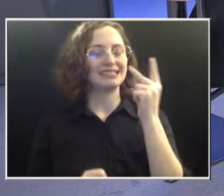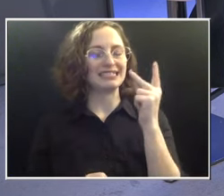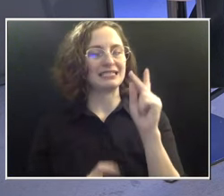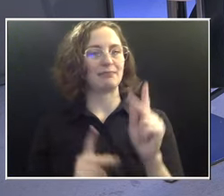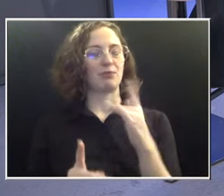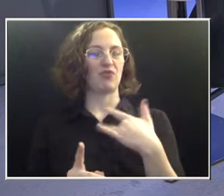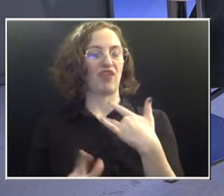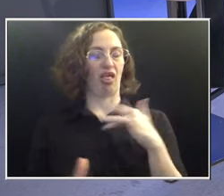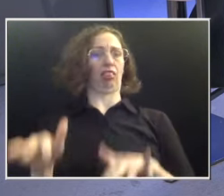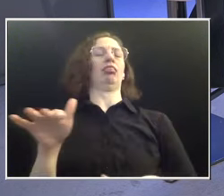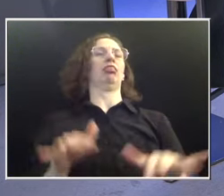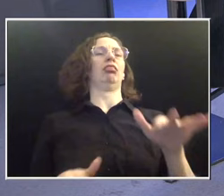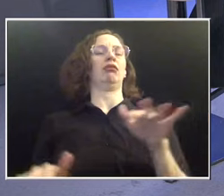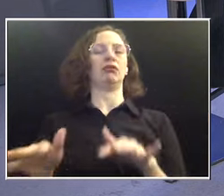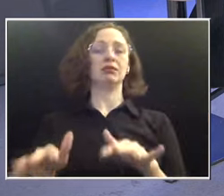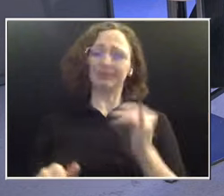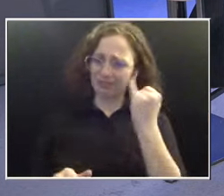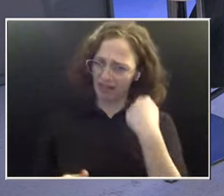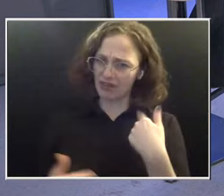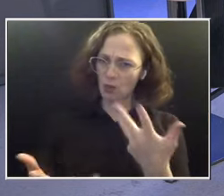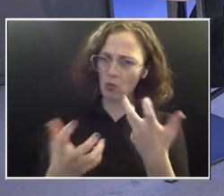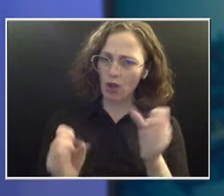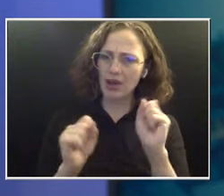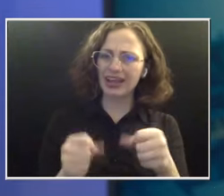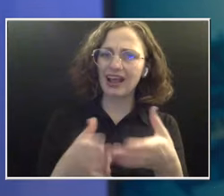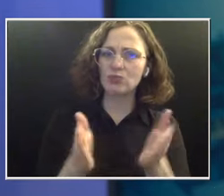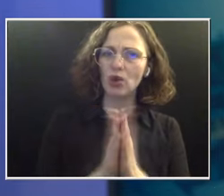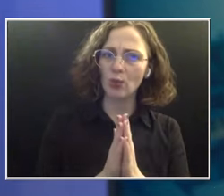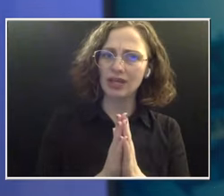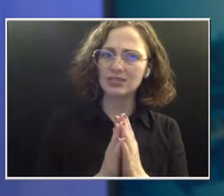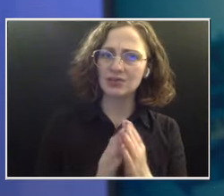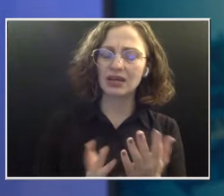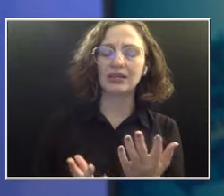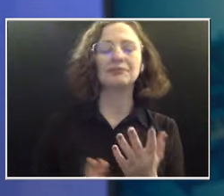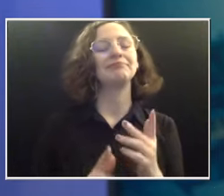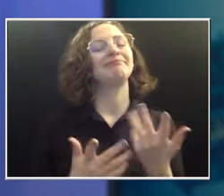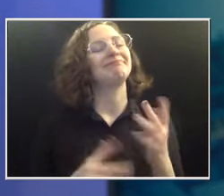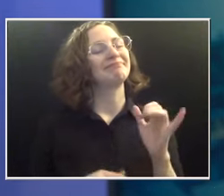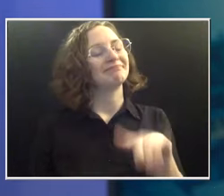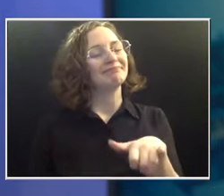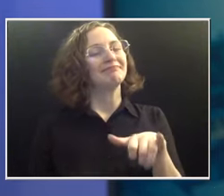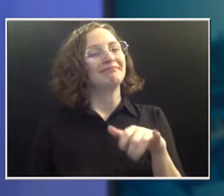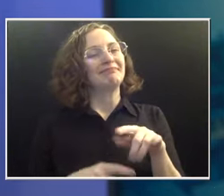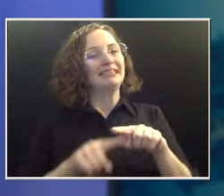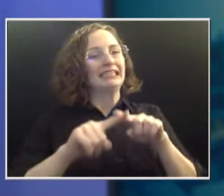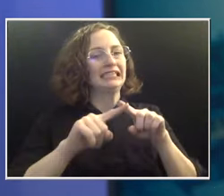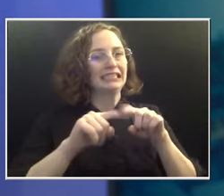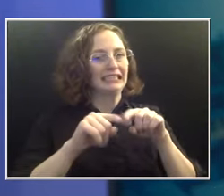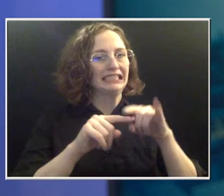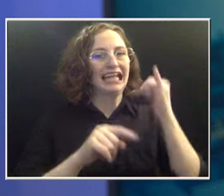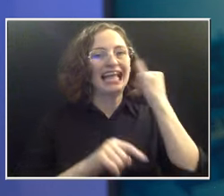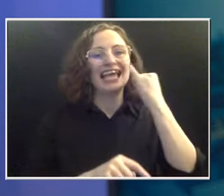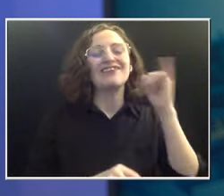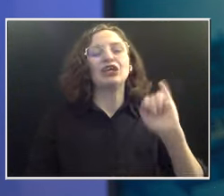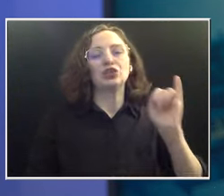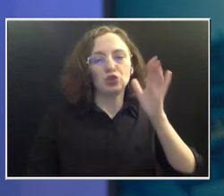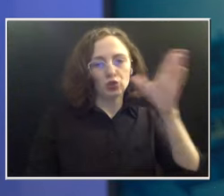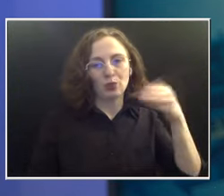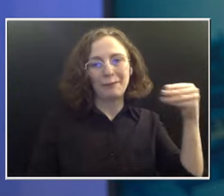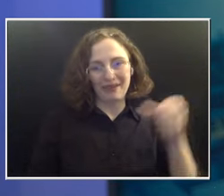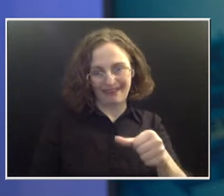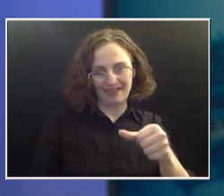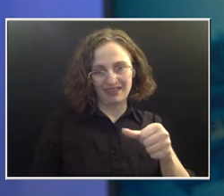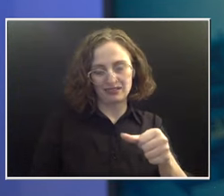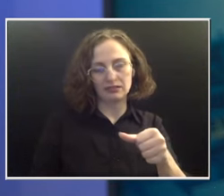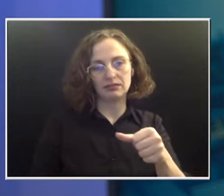want one, can I ask for one? Well, that's where it gets a little bit tricky as far as will it be covered by insurance. And so I